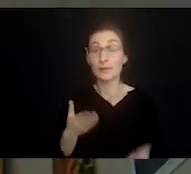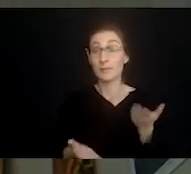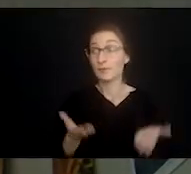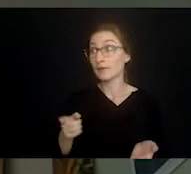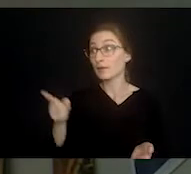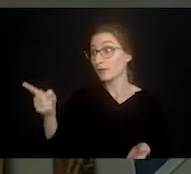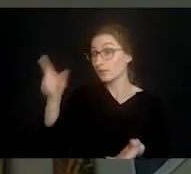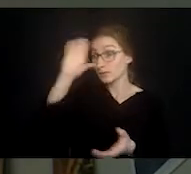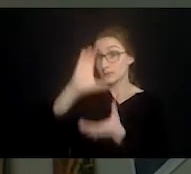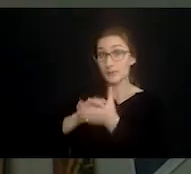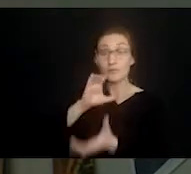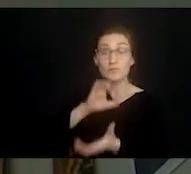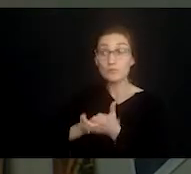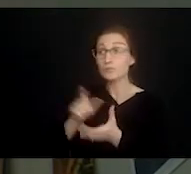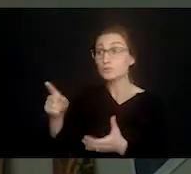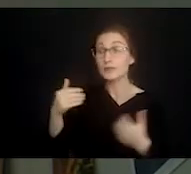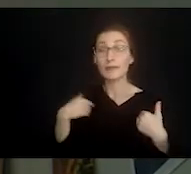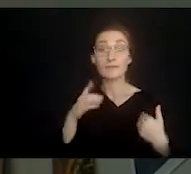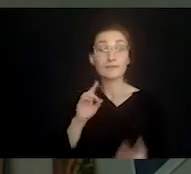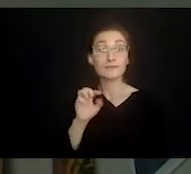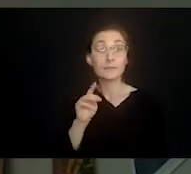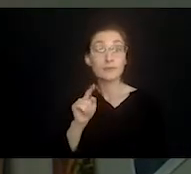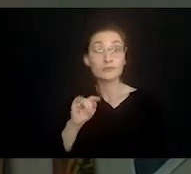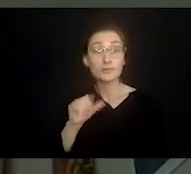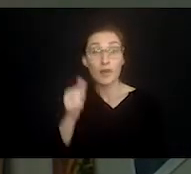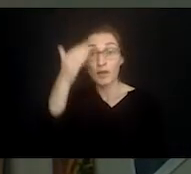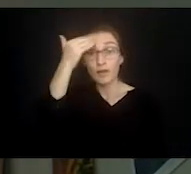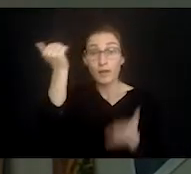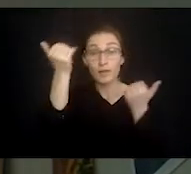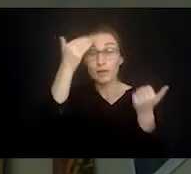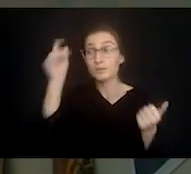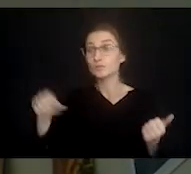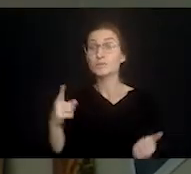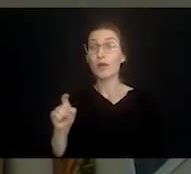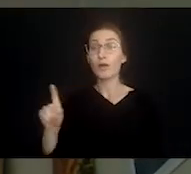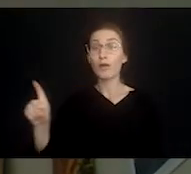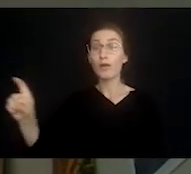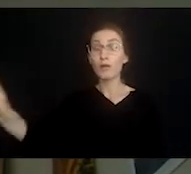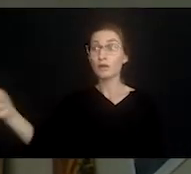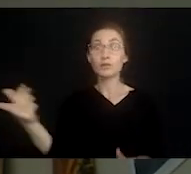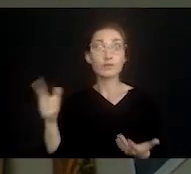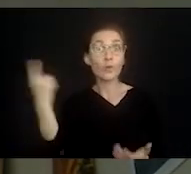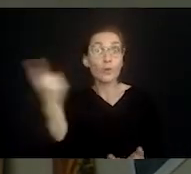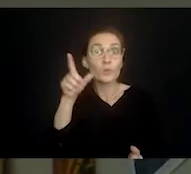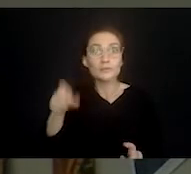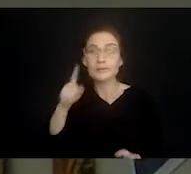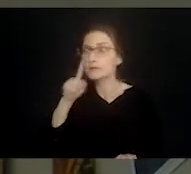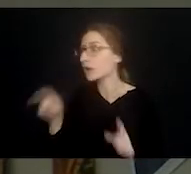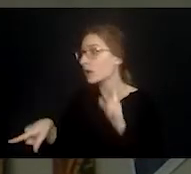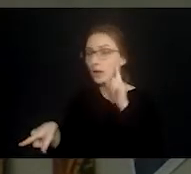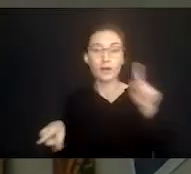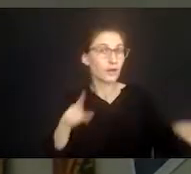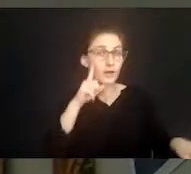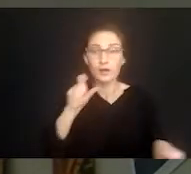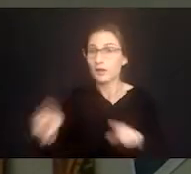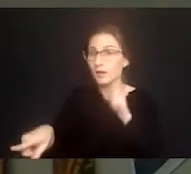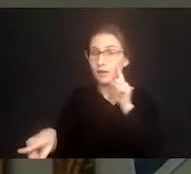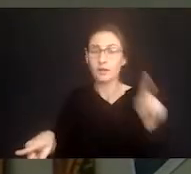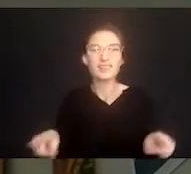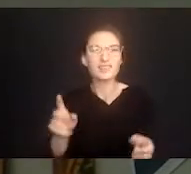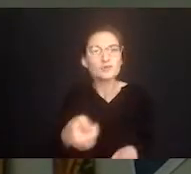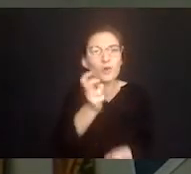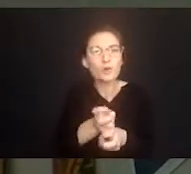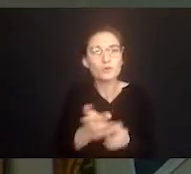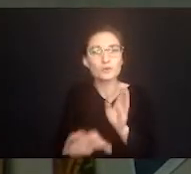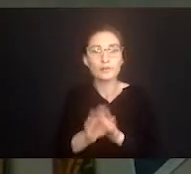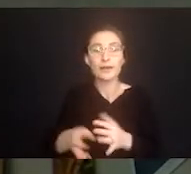or your spouse has dementia and is wandering off. And so you have to constantly be on your guard. It's hard to get those